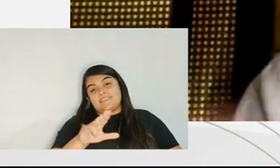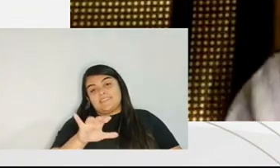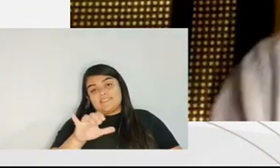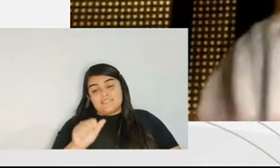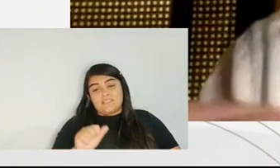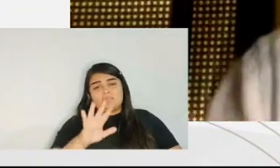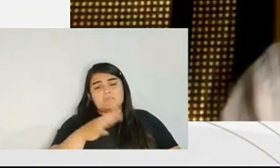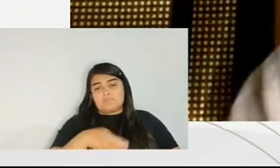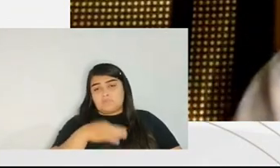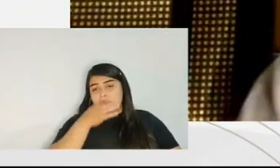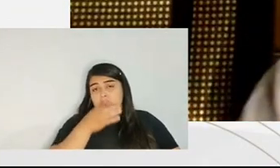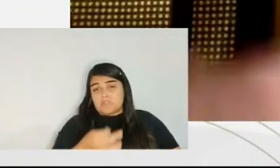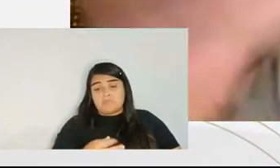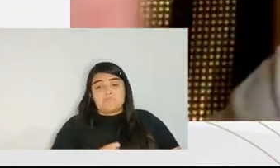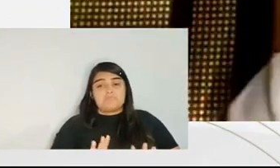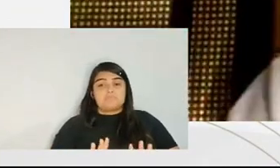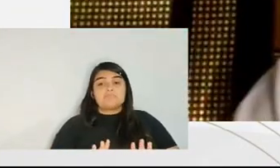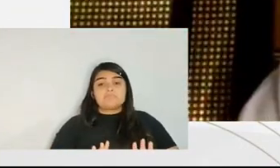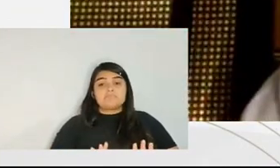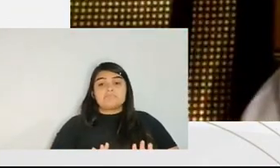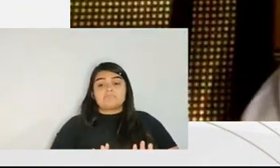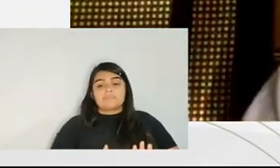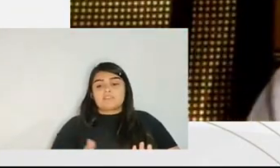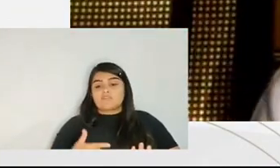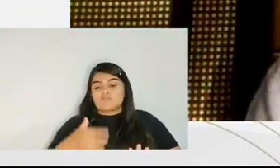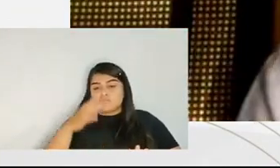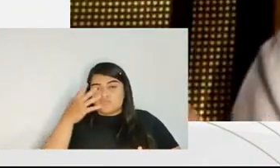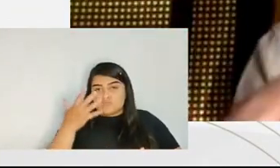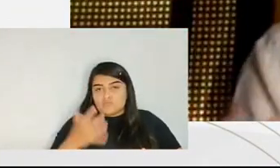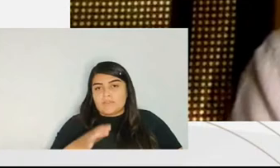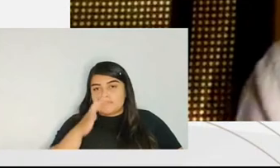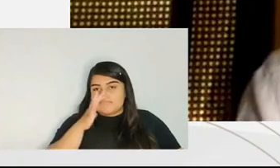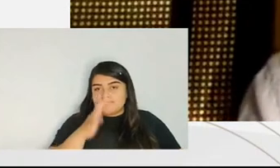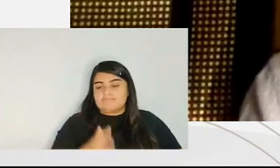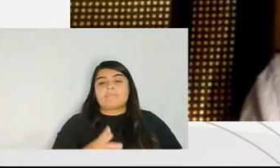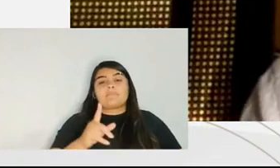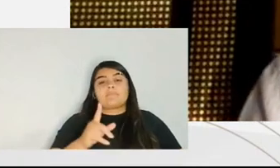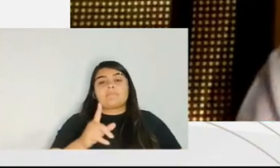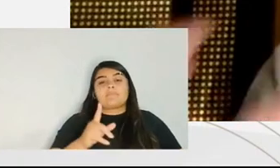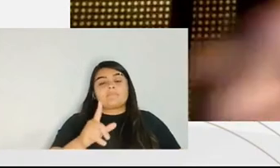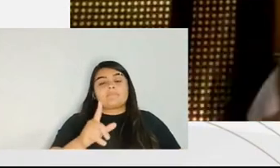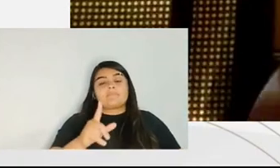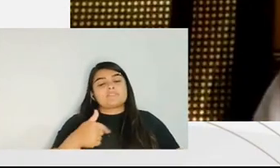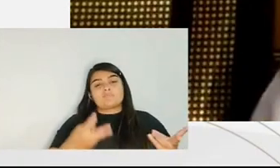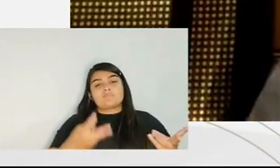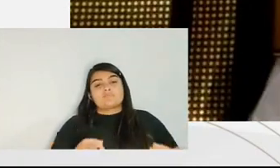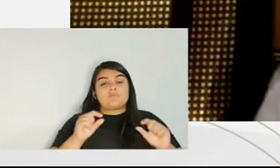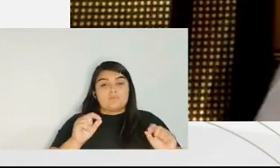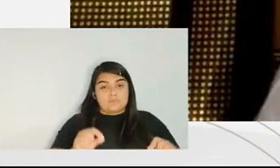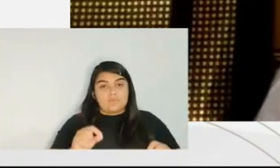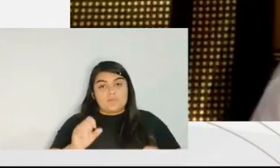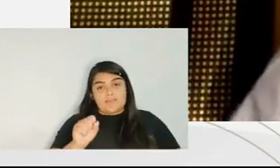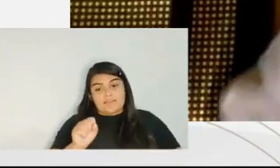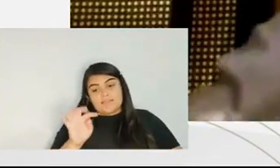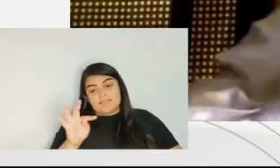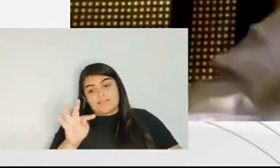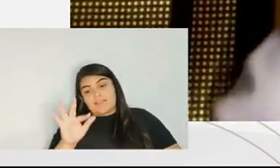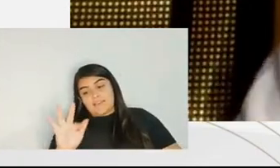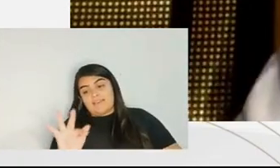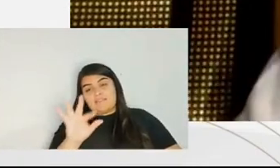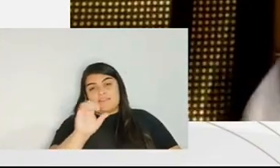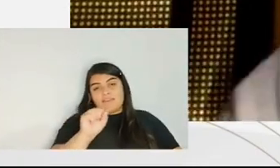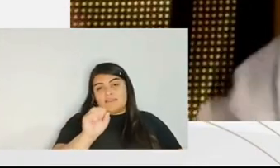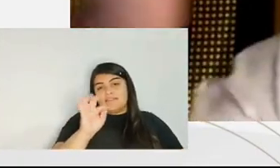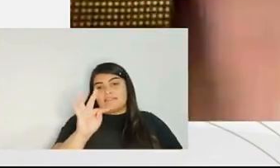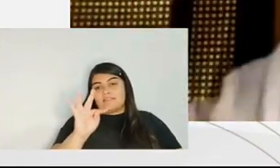instances i'm being very honest but i'm not being offensive to the supreme federal courts